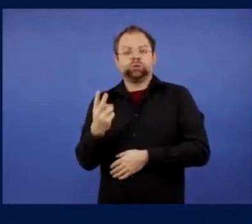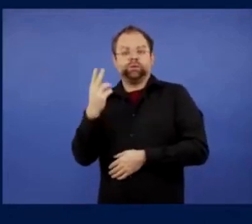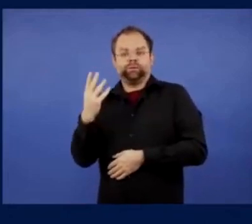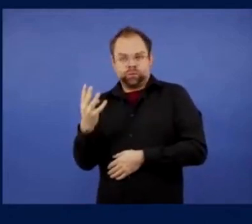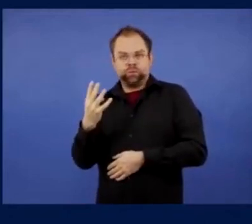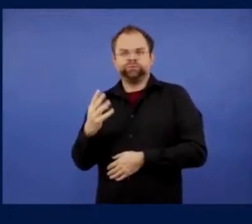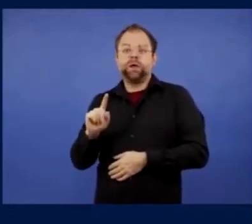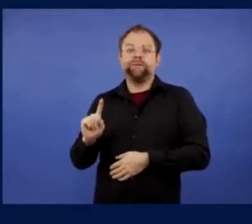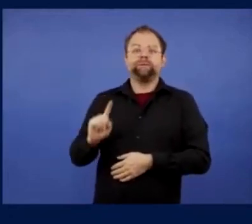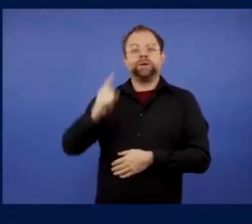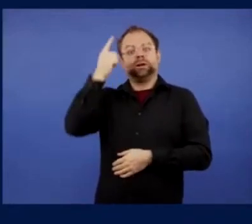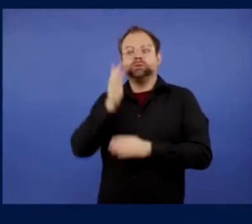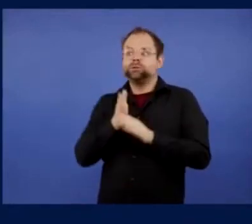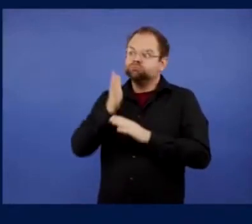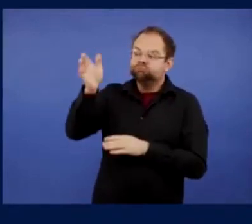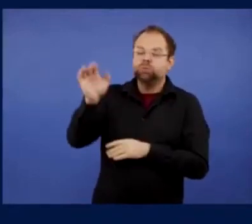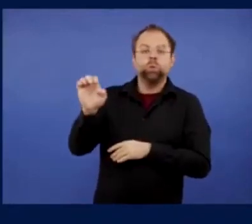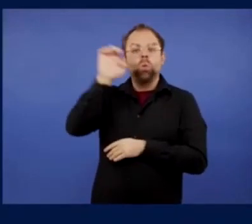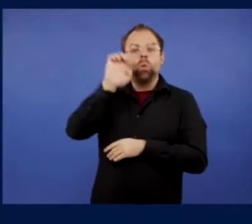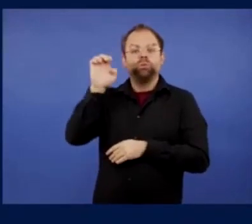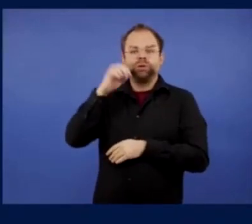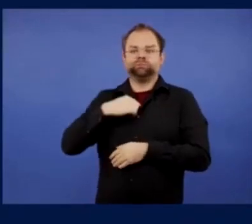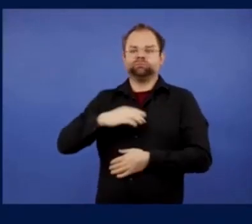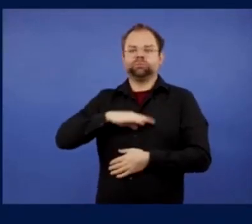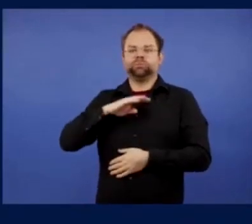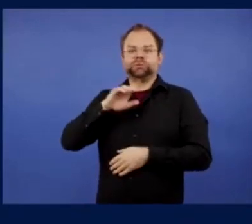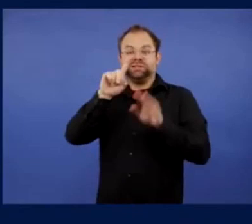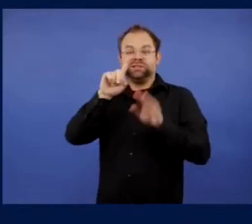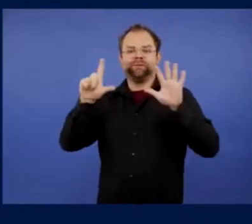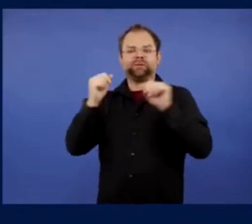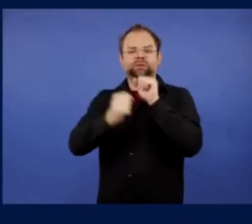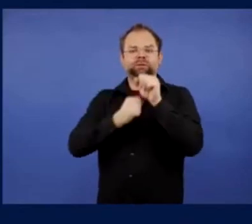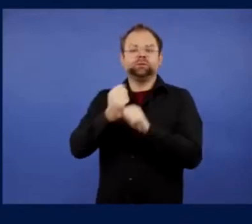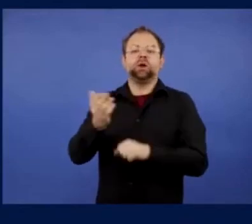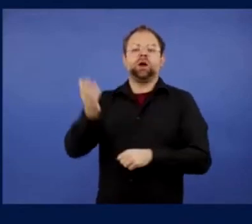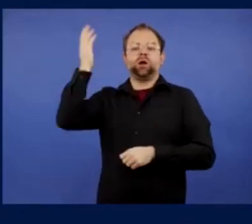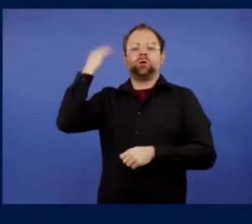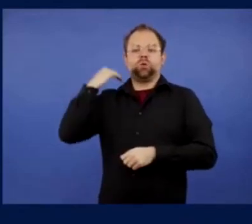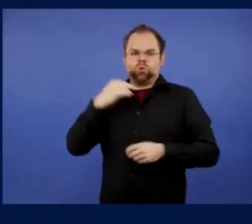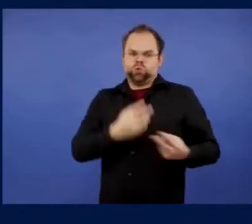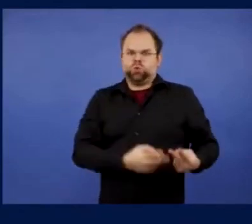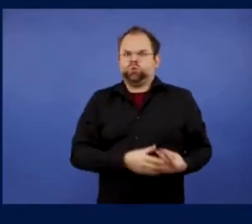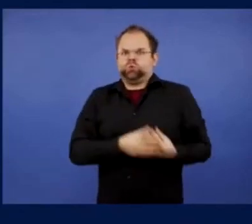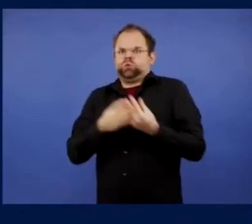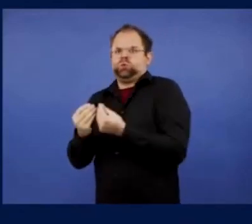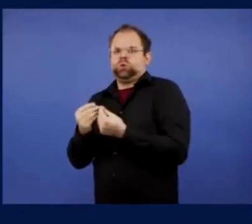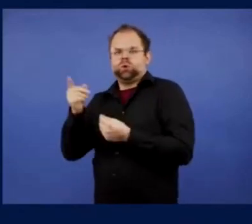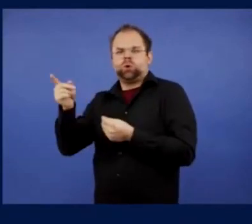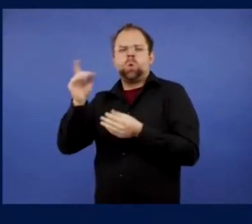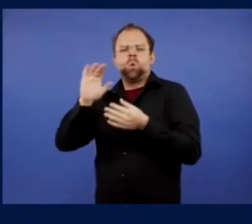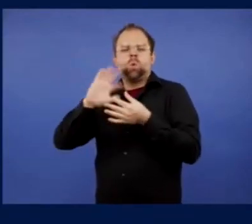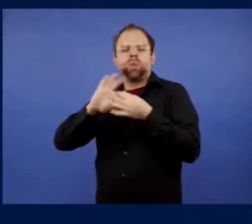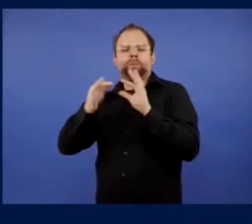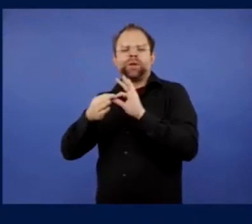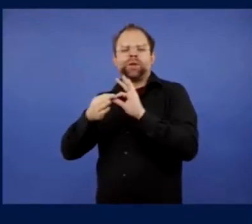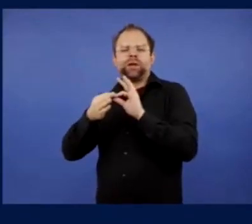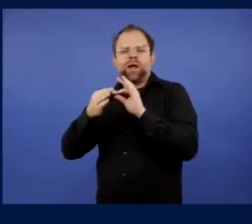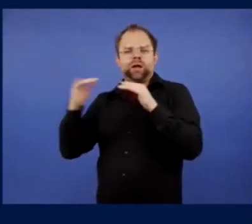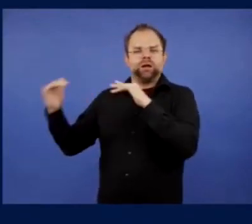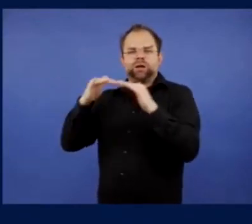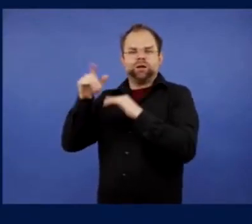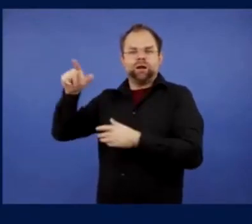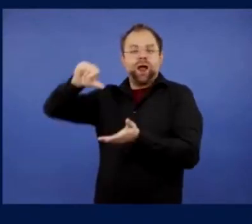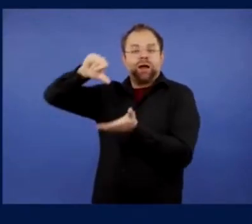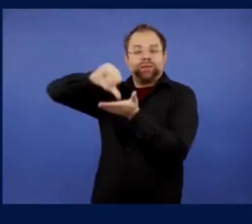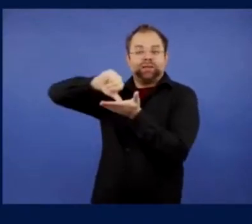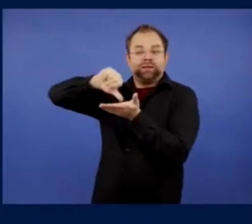And in that time, Ted, obviously, you first attended away games as without your disability, but now as